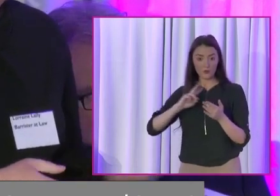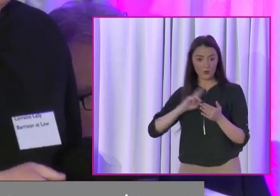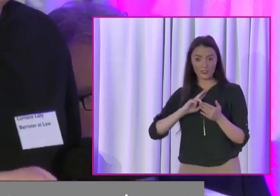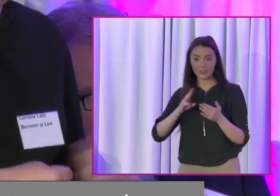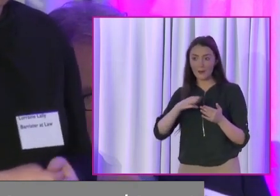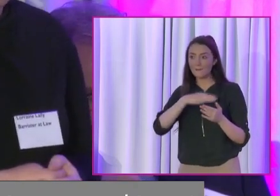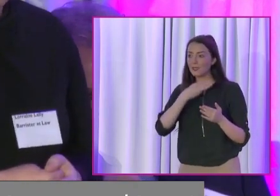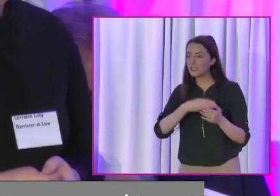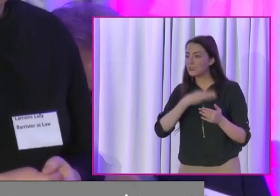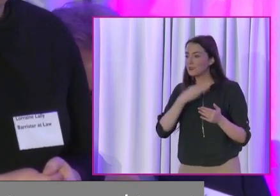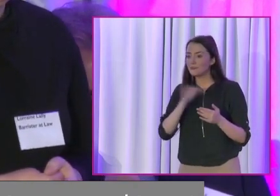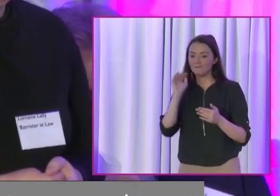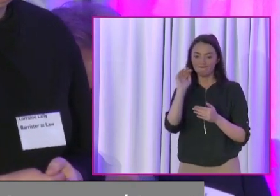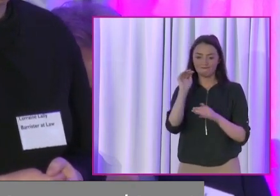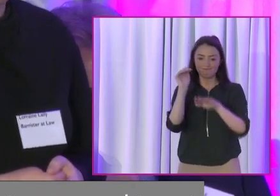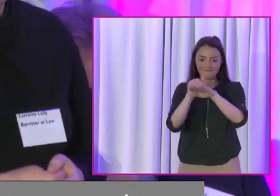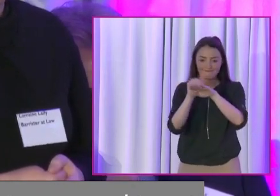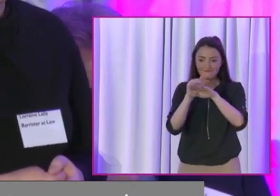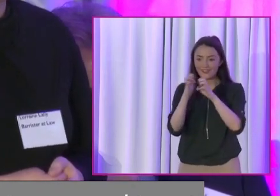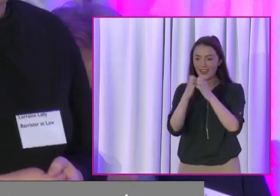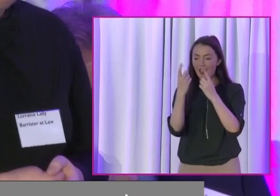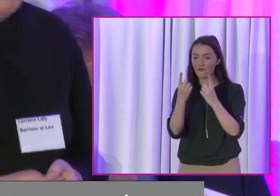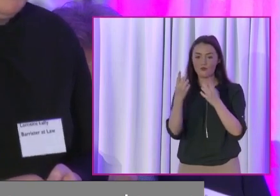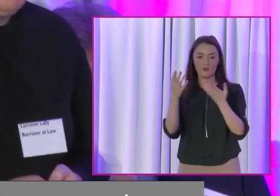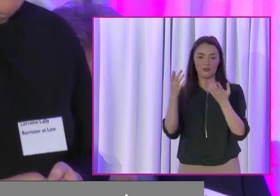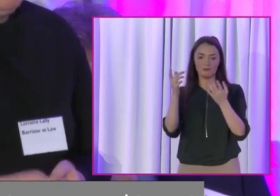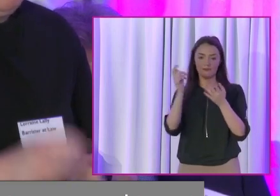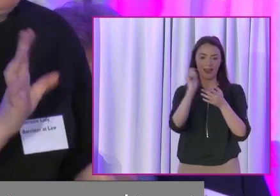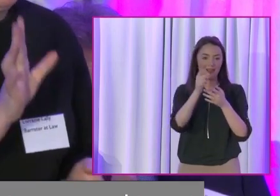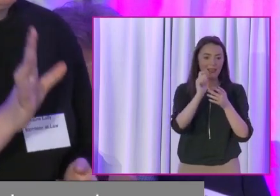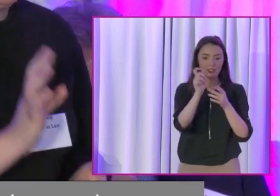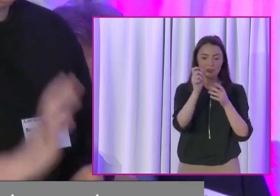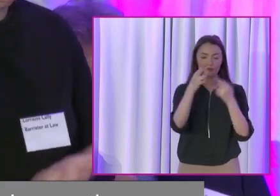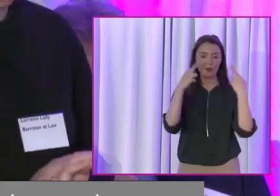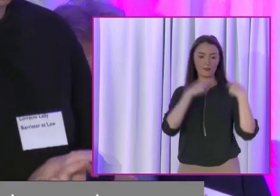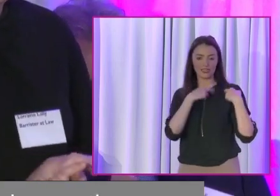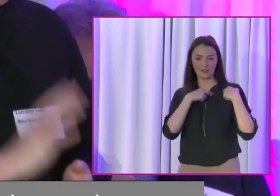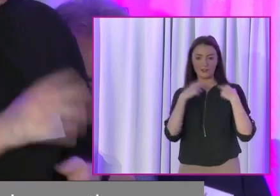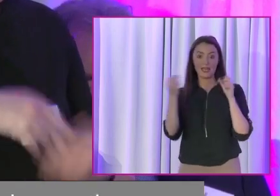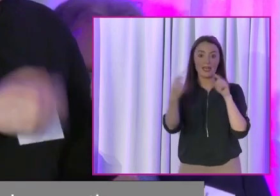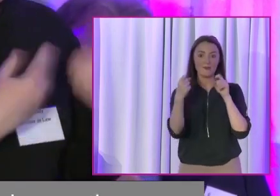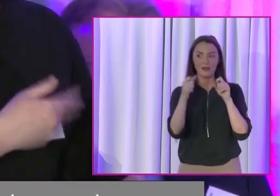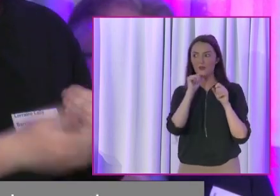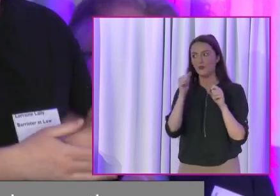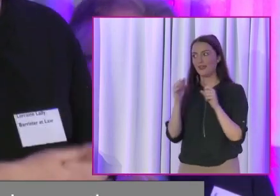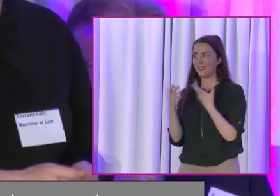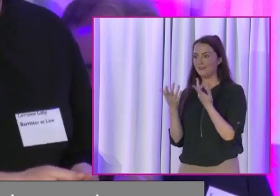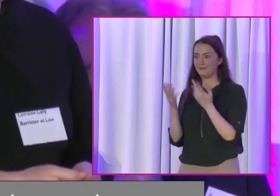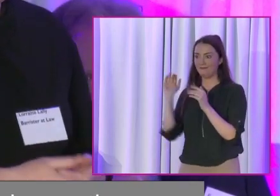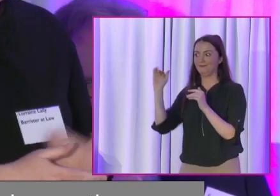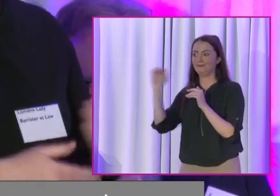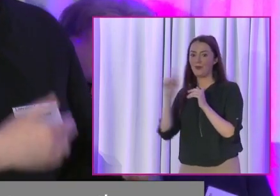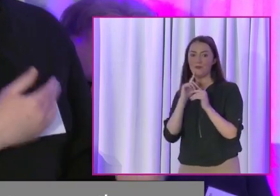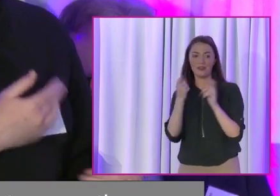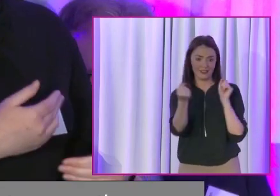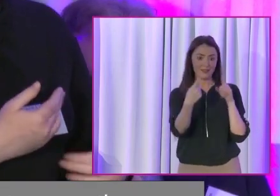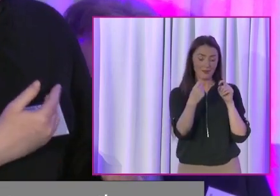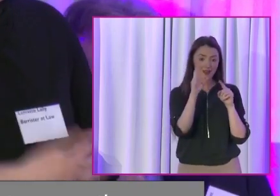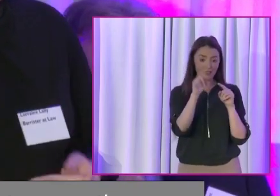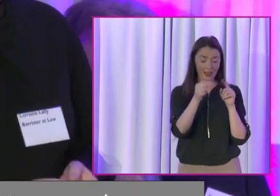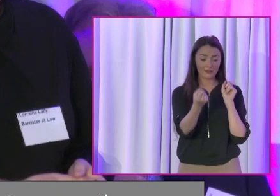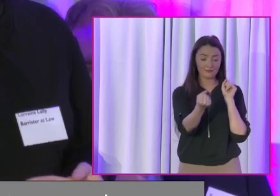do harass the elected representatives by email. I'm not suggesting anything else. But email communication and